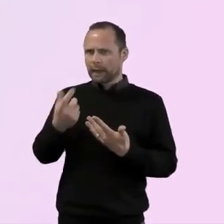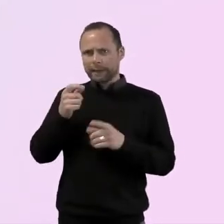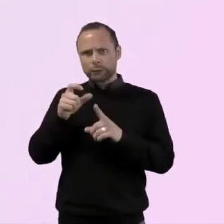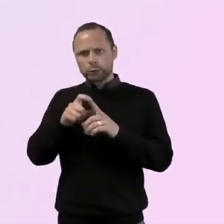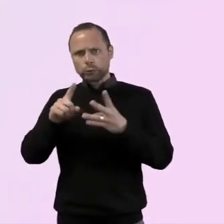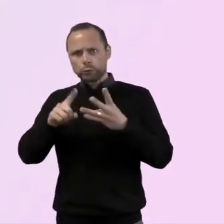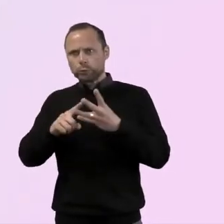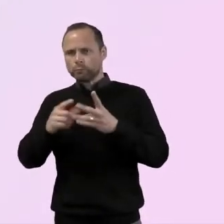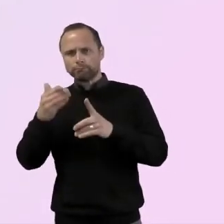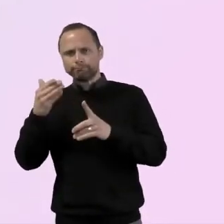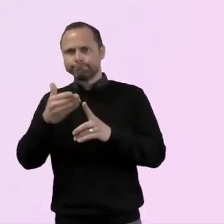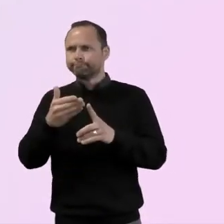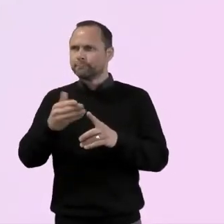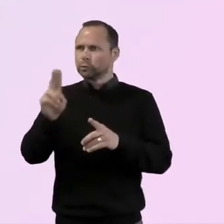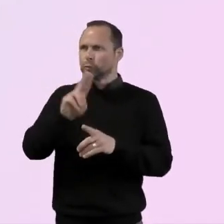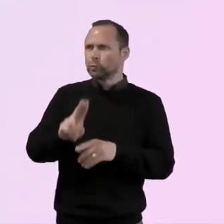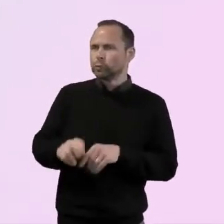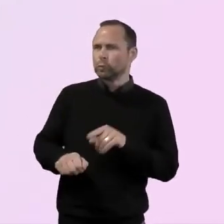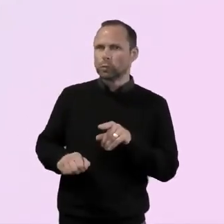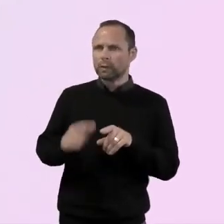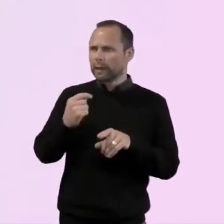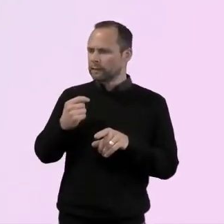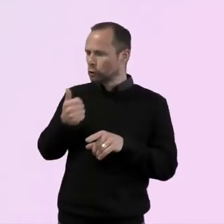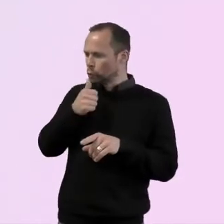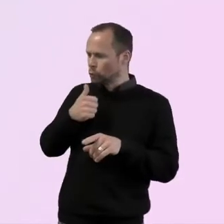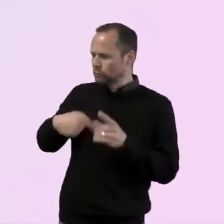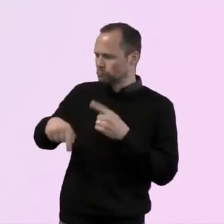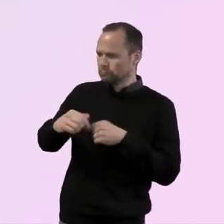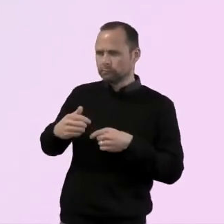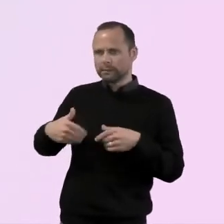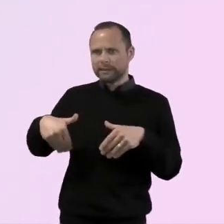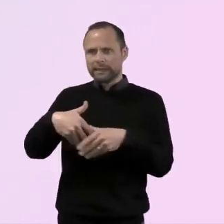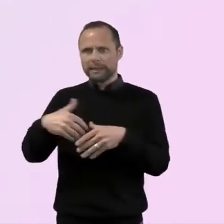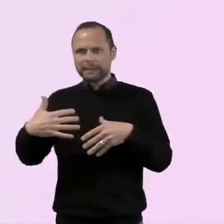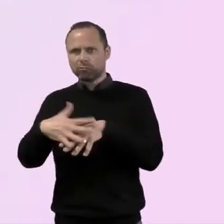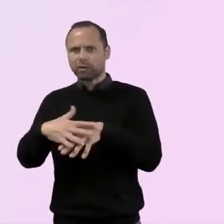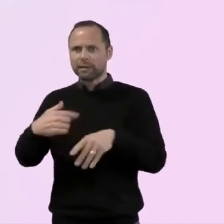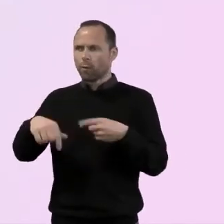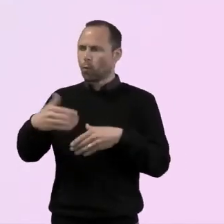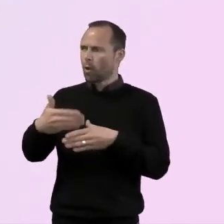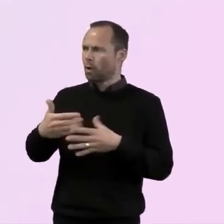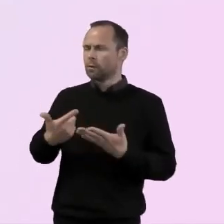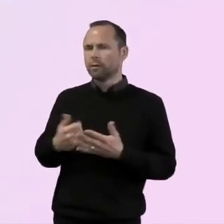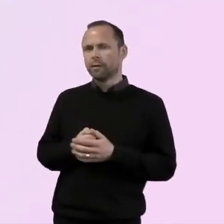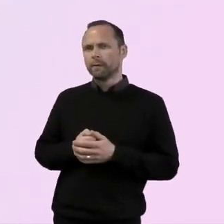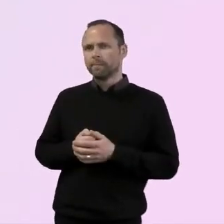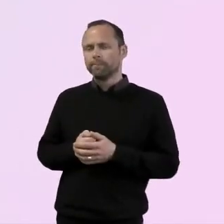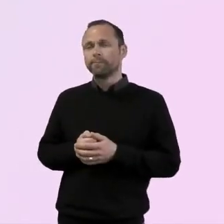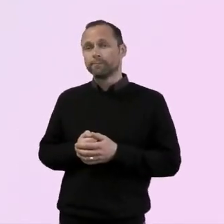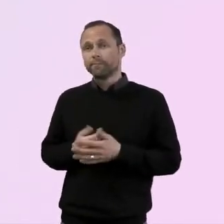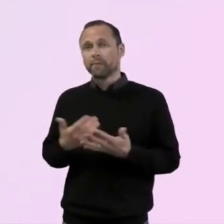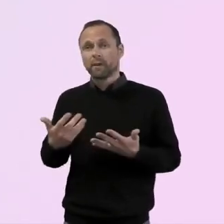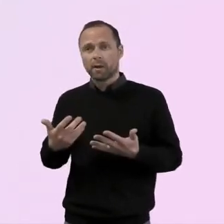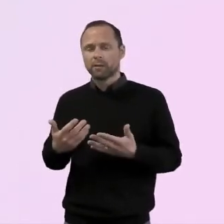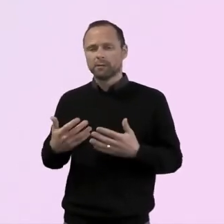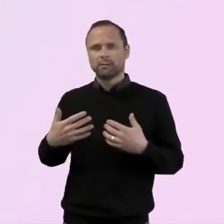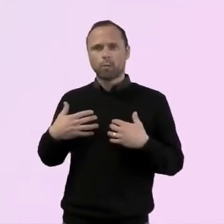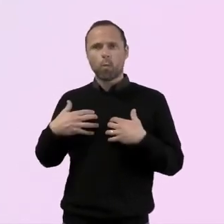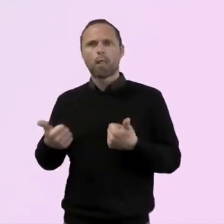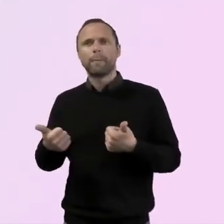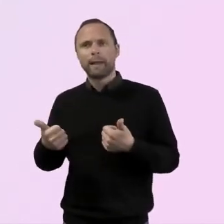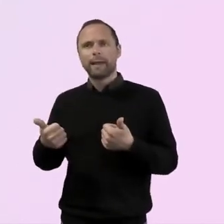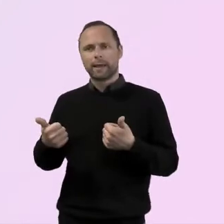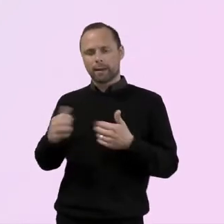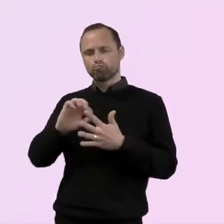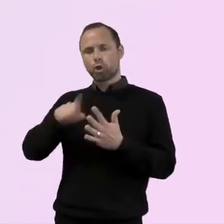integrate? Yeah, absolutely. And what the message behind renew wellbeing where it's okay, not to be okay, it's just such a